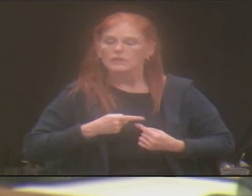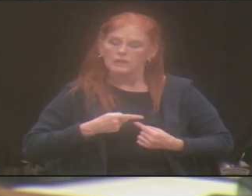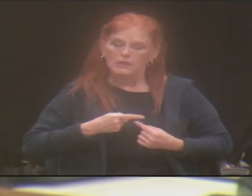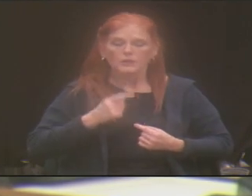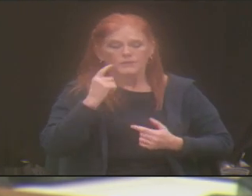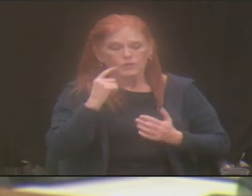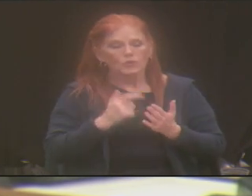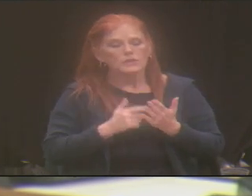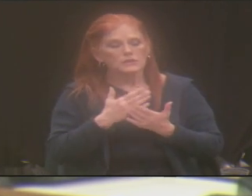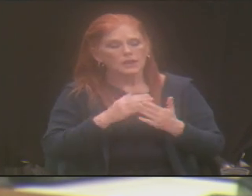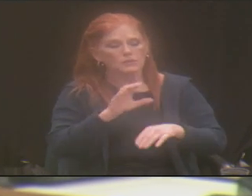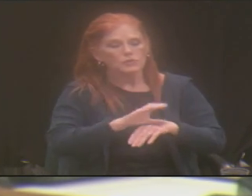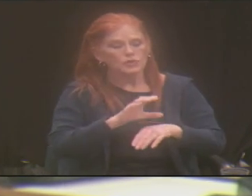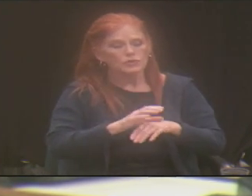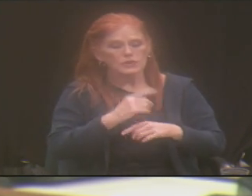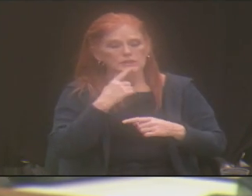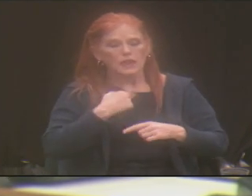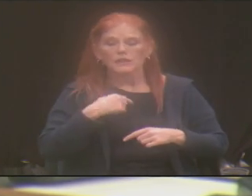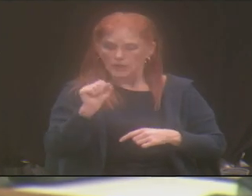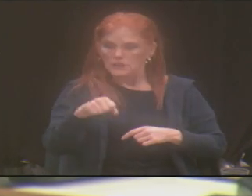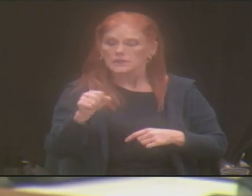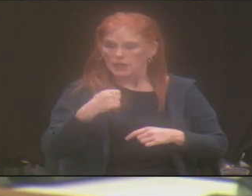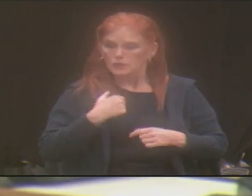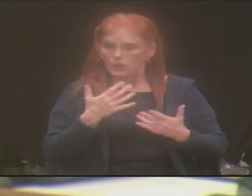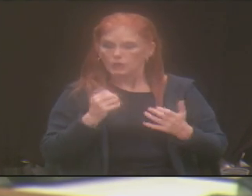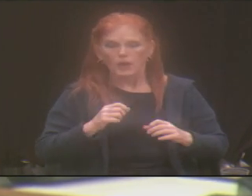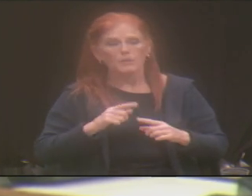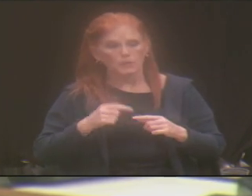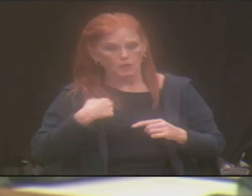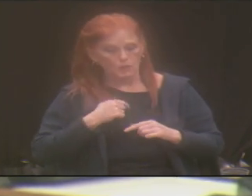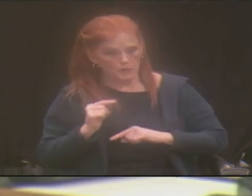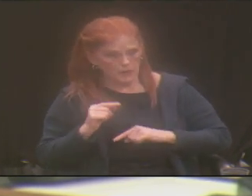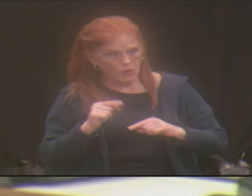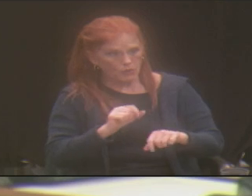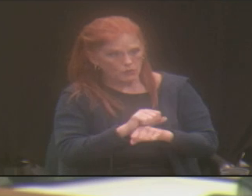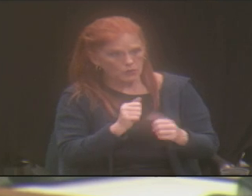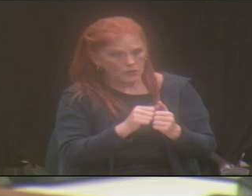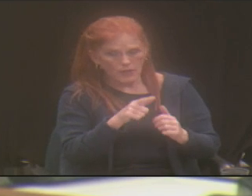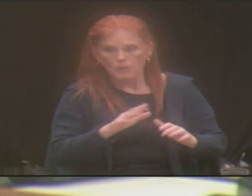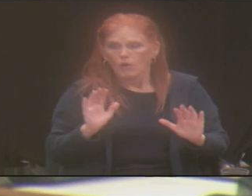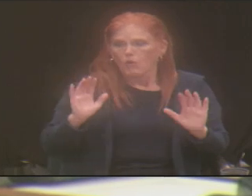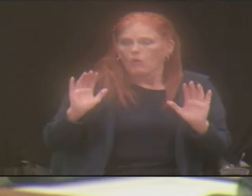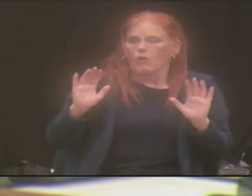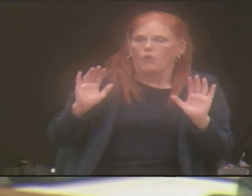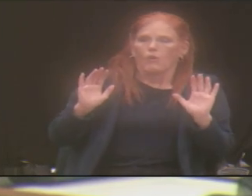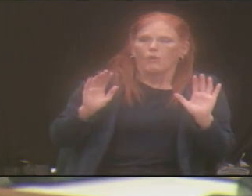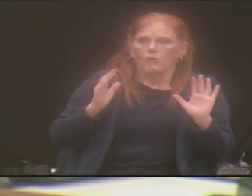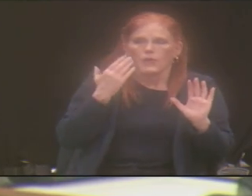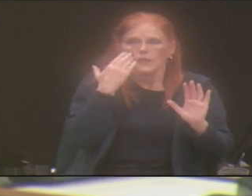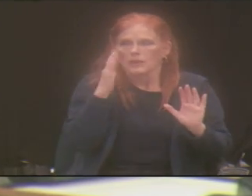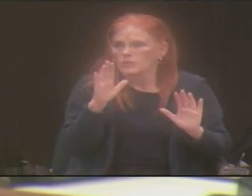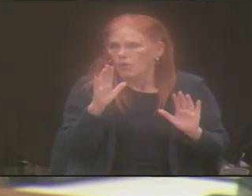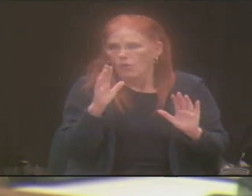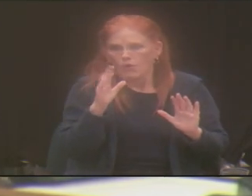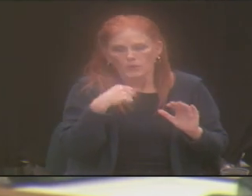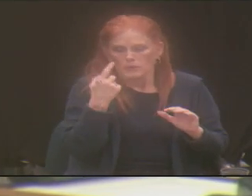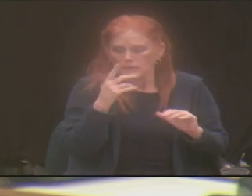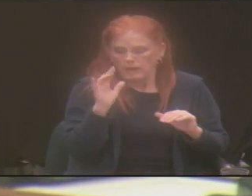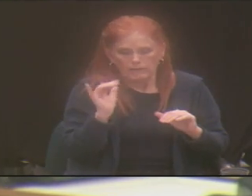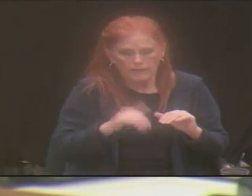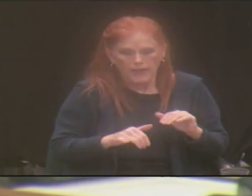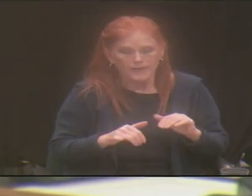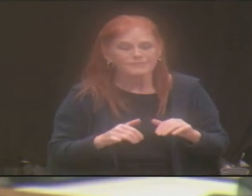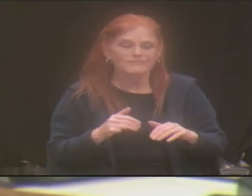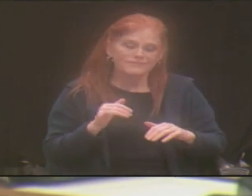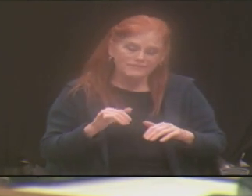yes, we want to do this. And then when we go in there and work with them, then they are like, well, we didn't know it would look like this. You know, that is the thing about